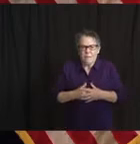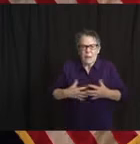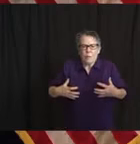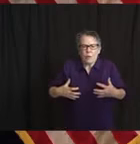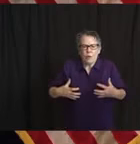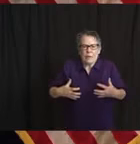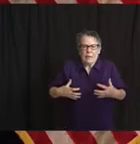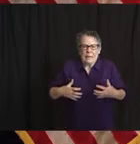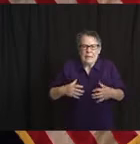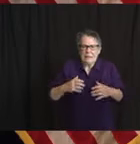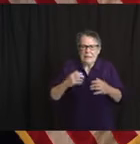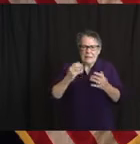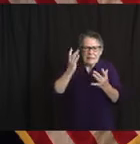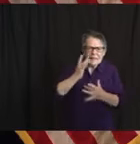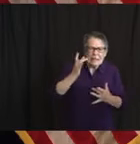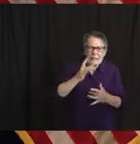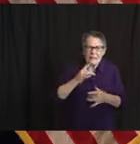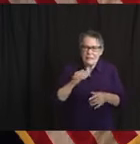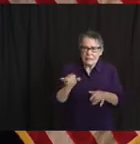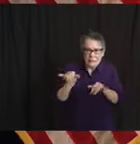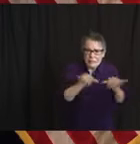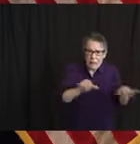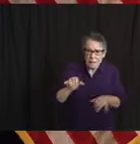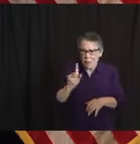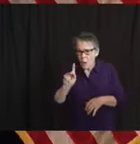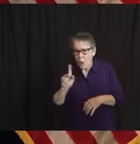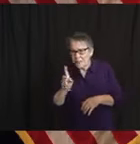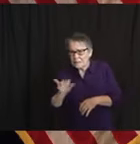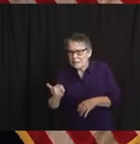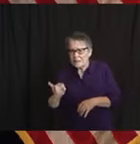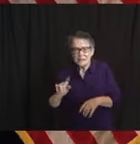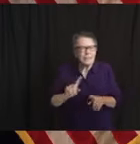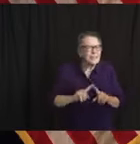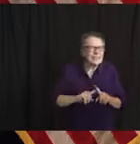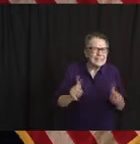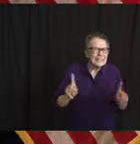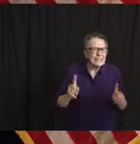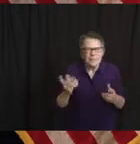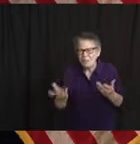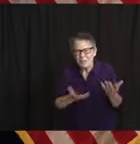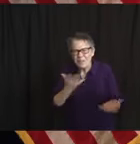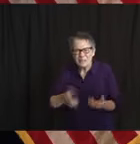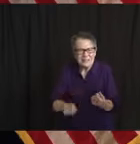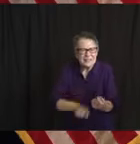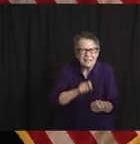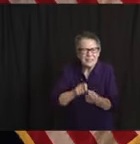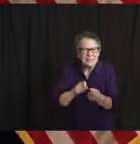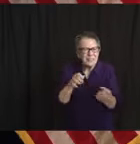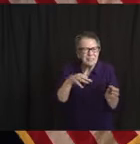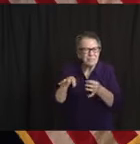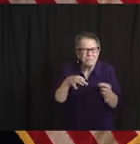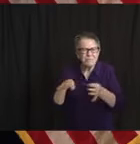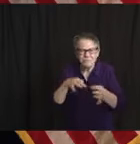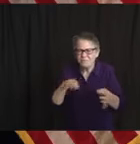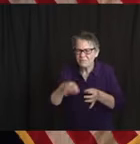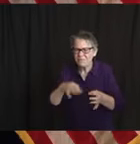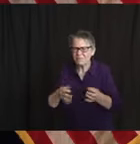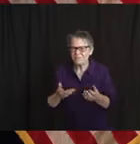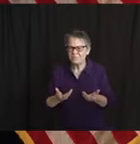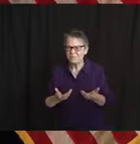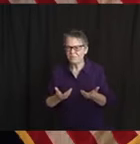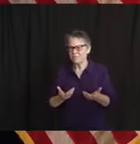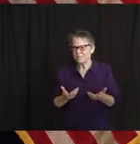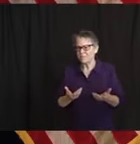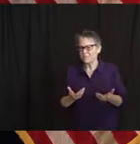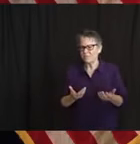in New Jersey is going to look like, just fines and summonses, or anything with more long-lasting repercussions? I know you touched on this yesterday,